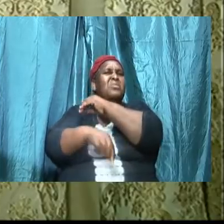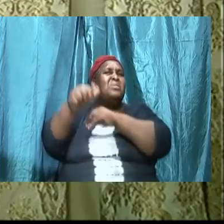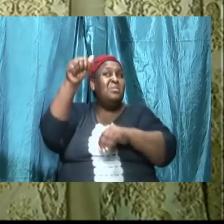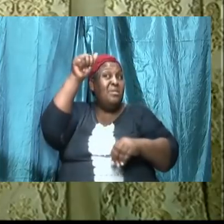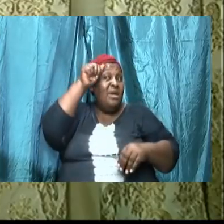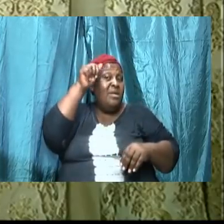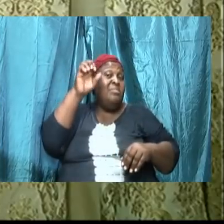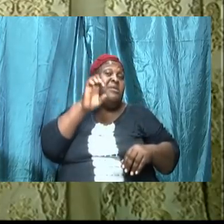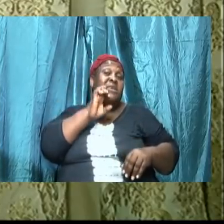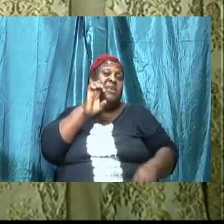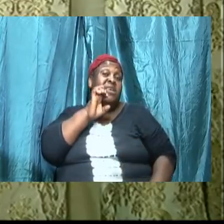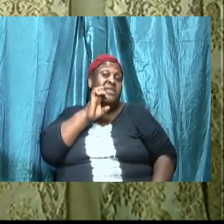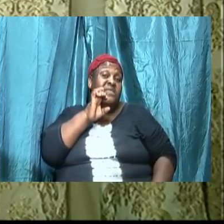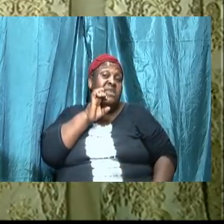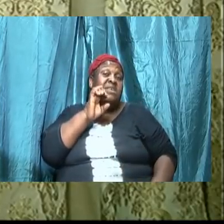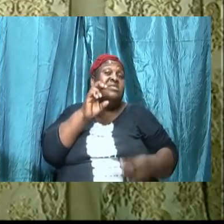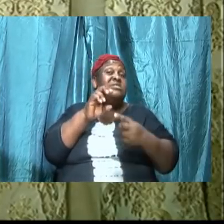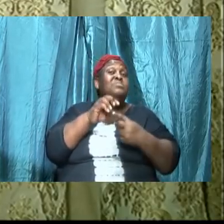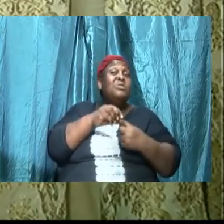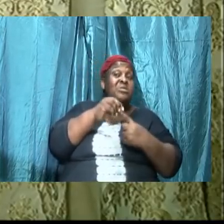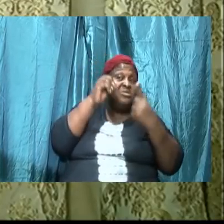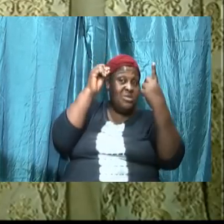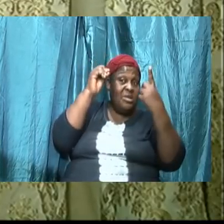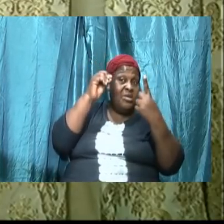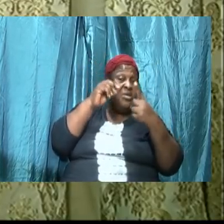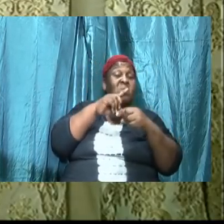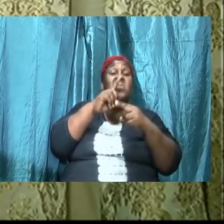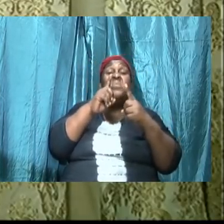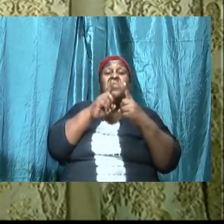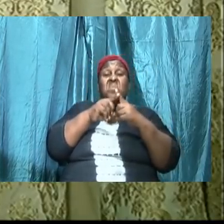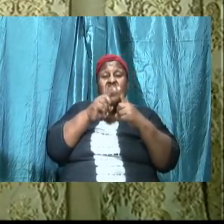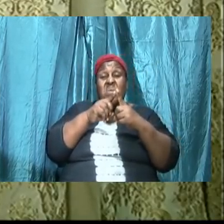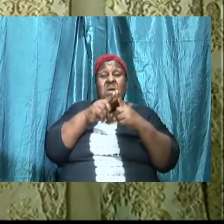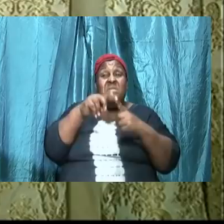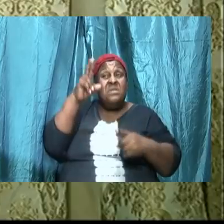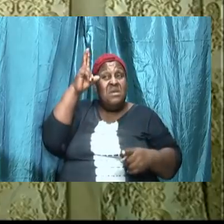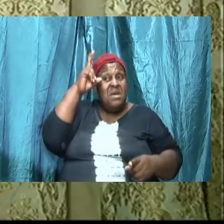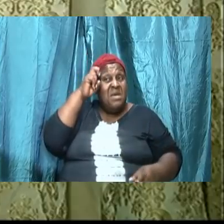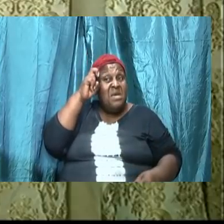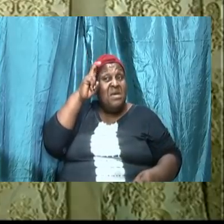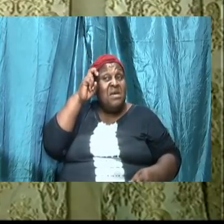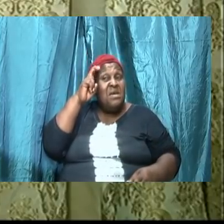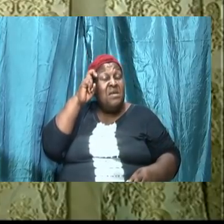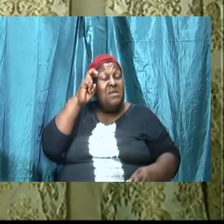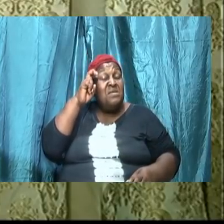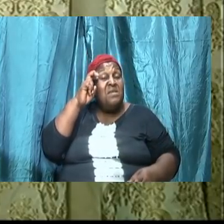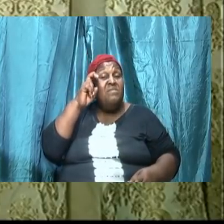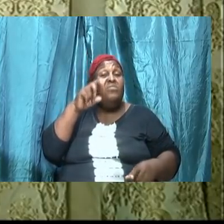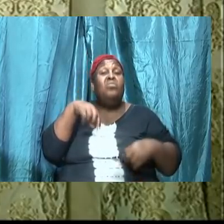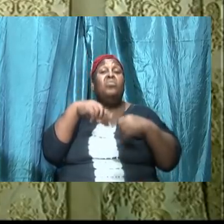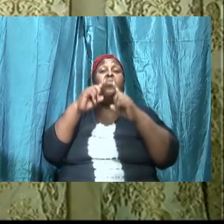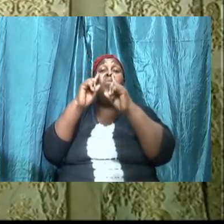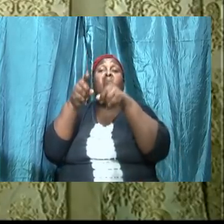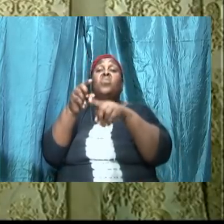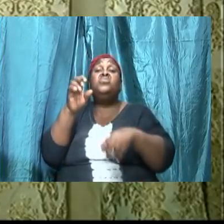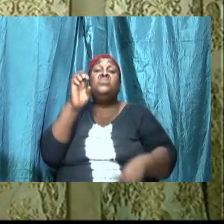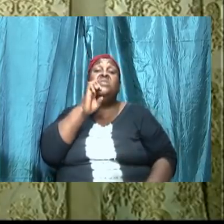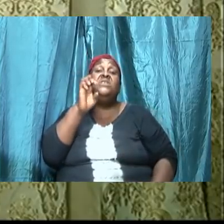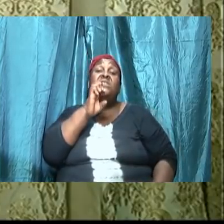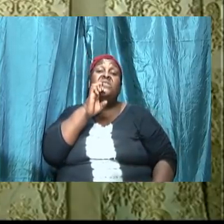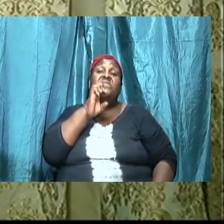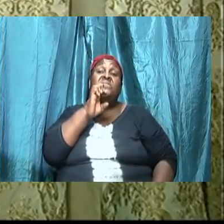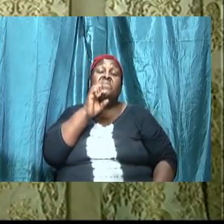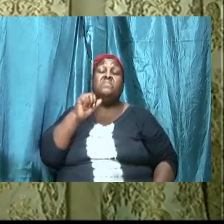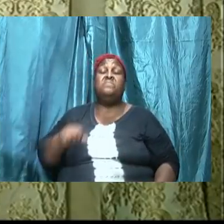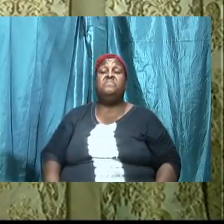in particular when the serpent attacked Eve in Genesis chapter three the